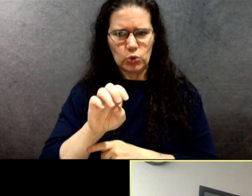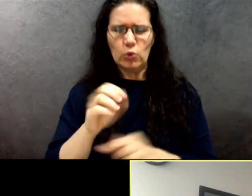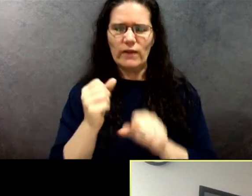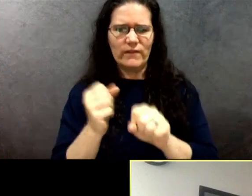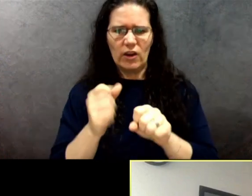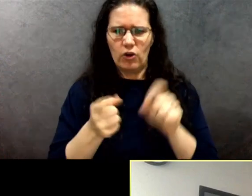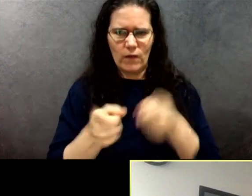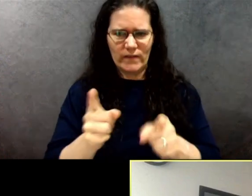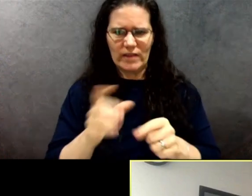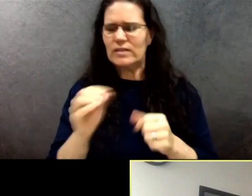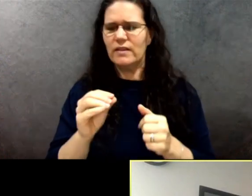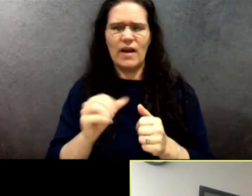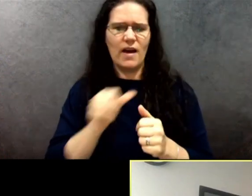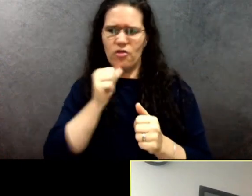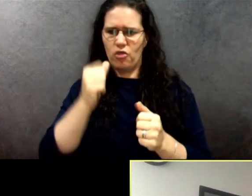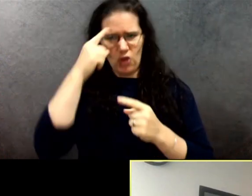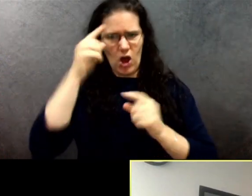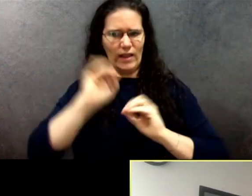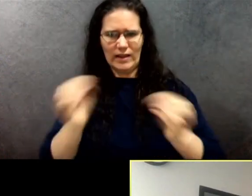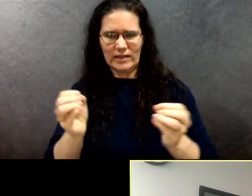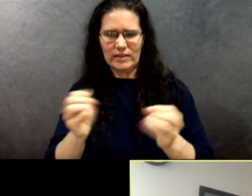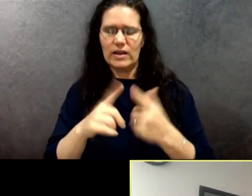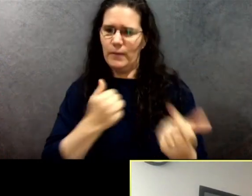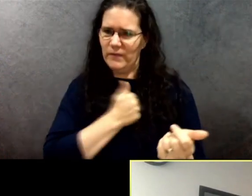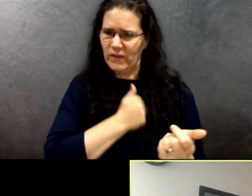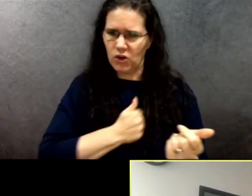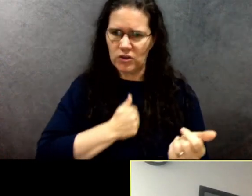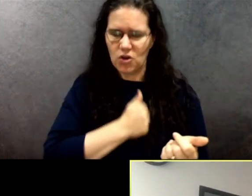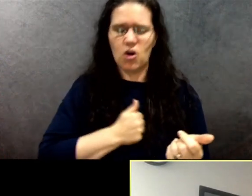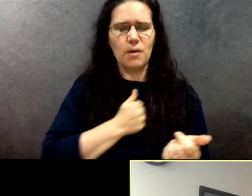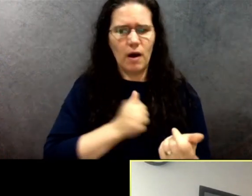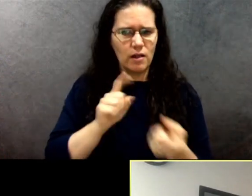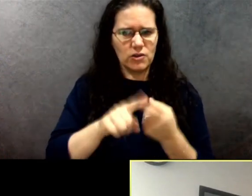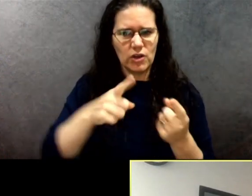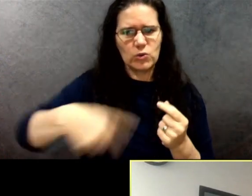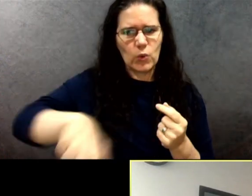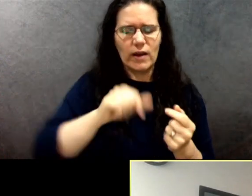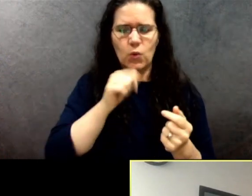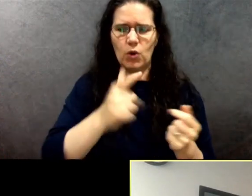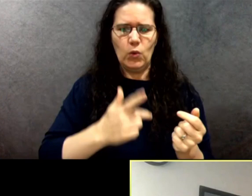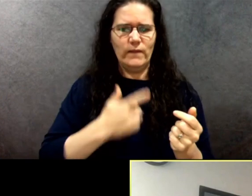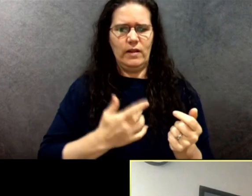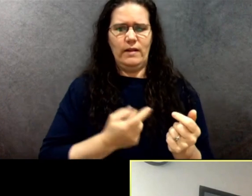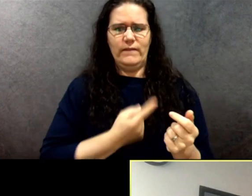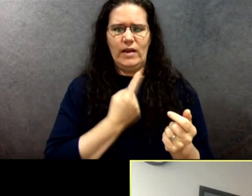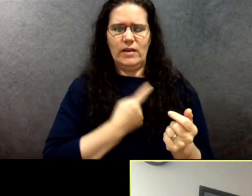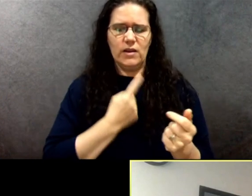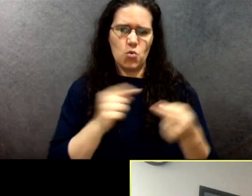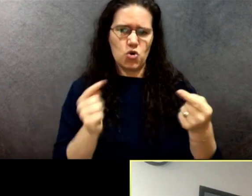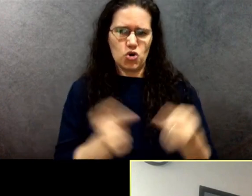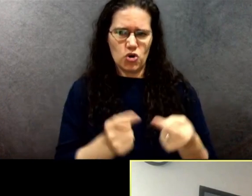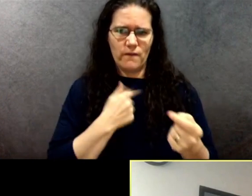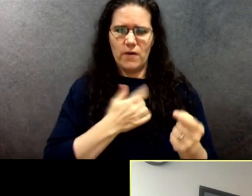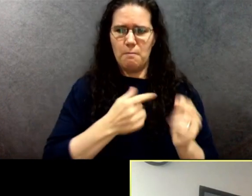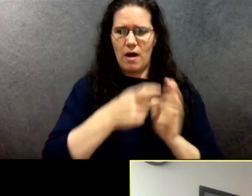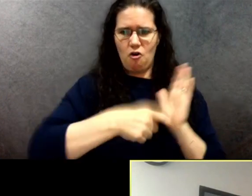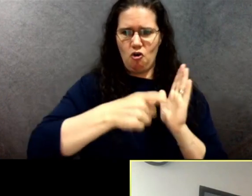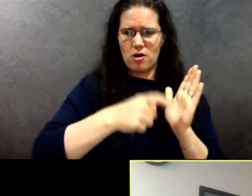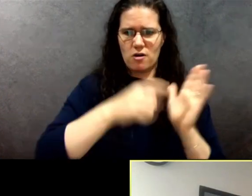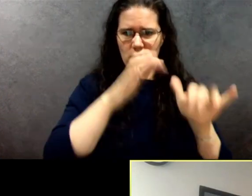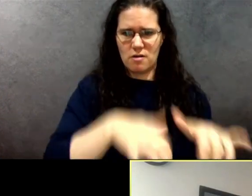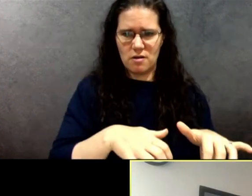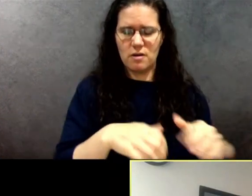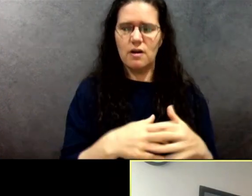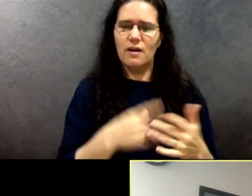I am truly sorry, and I apologize to everyone that I have offended or hurt in any way with these articles. I realize my words have damaged the well-earned